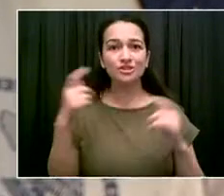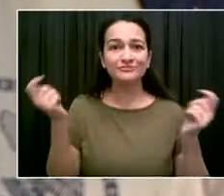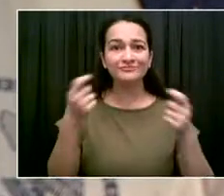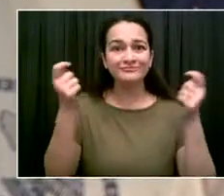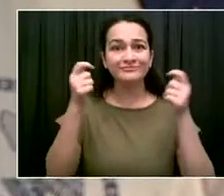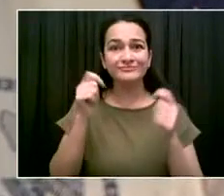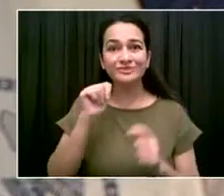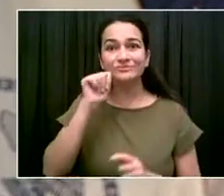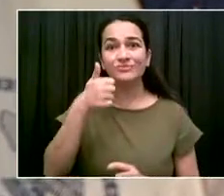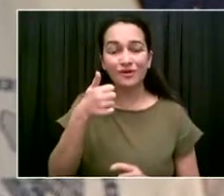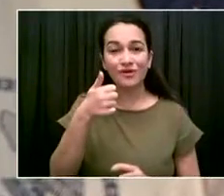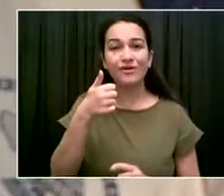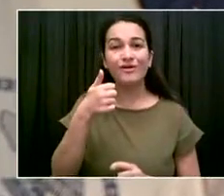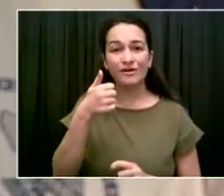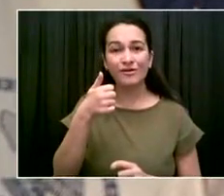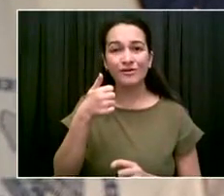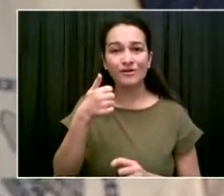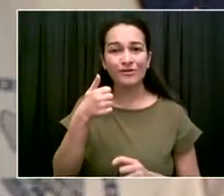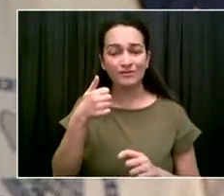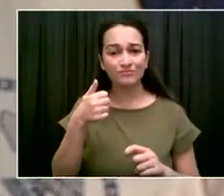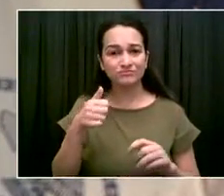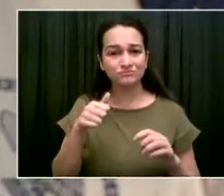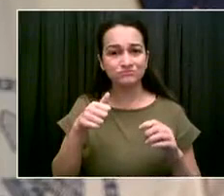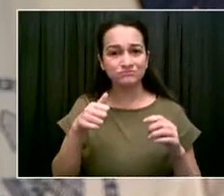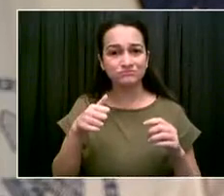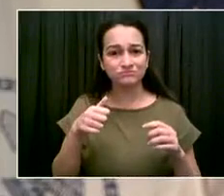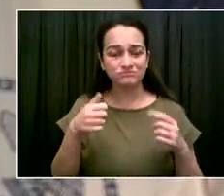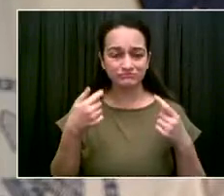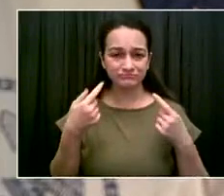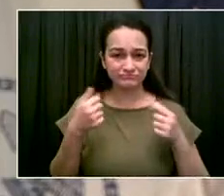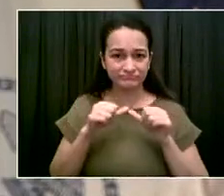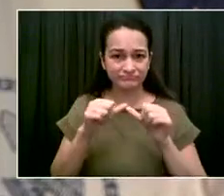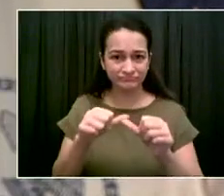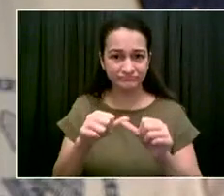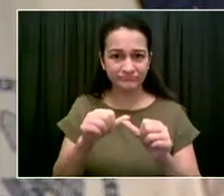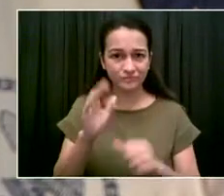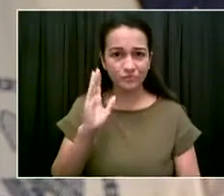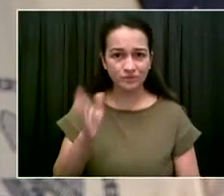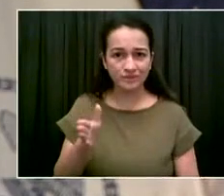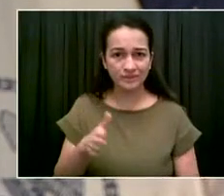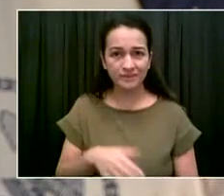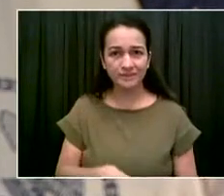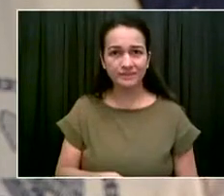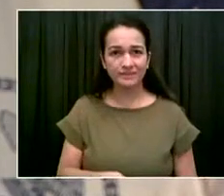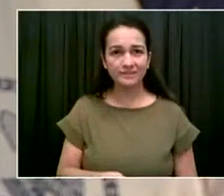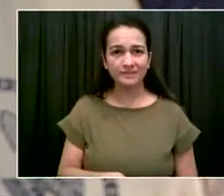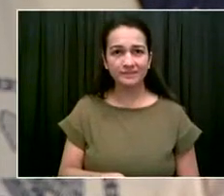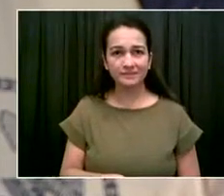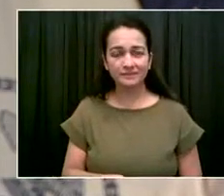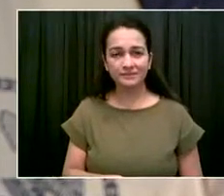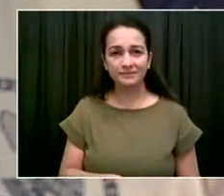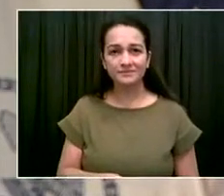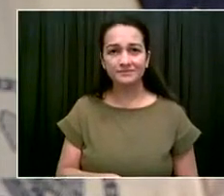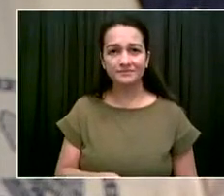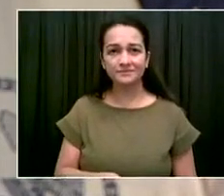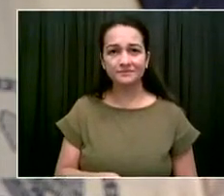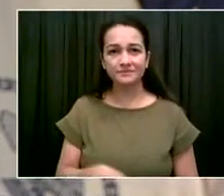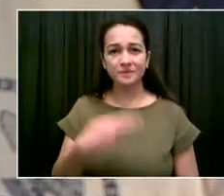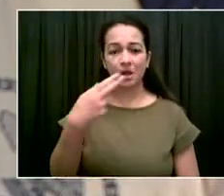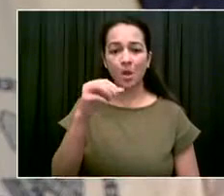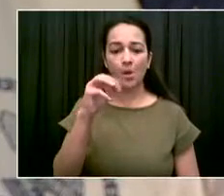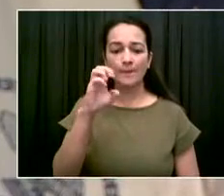But I want to say to everyone, if you're going to the concert, obviously go to it, and then go home right after. Get home and get ready for tomorrow.